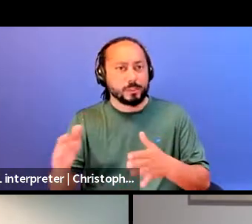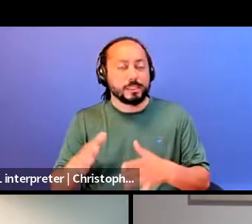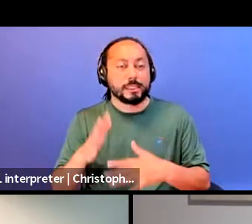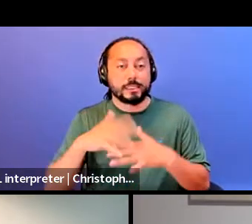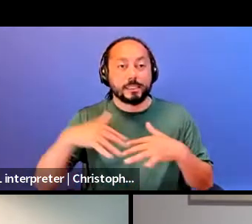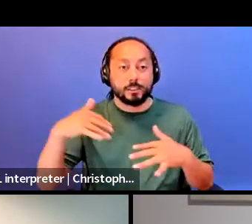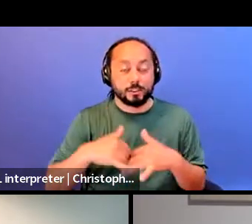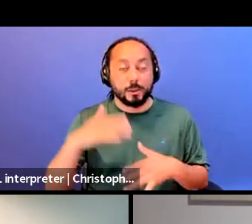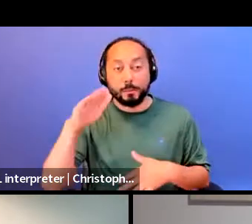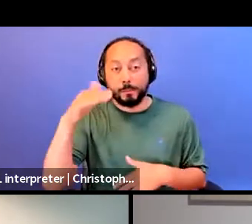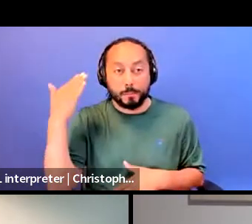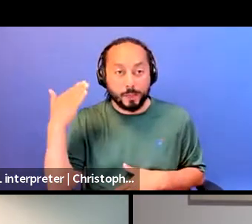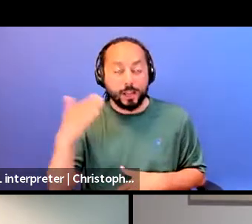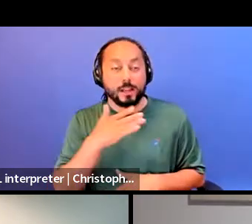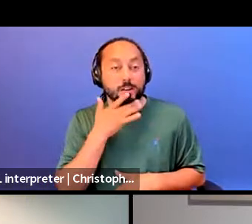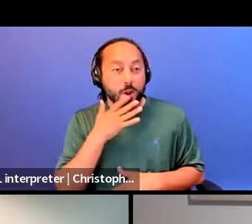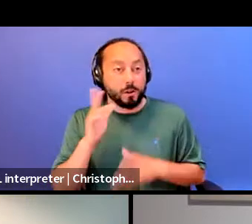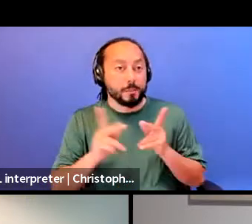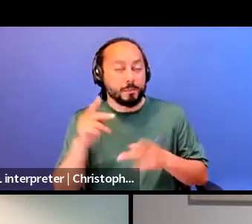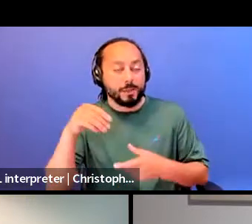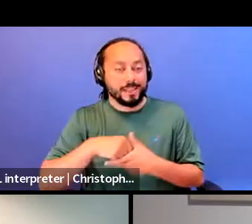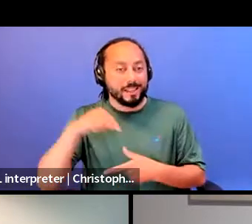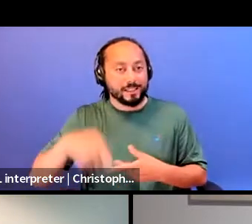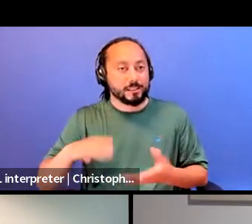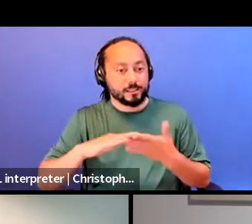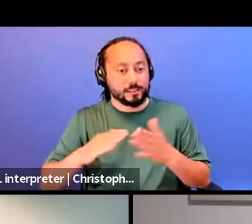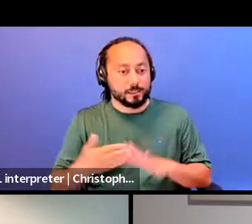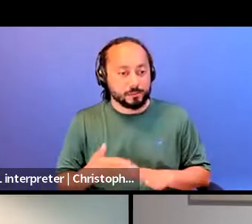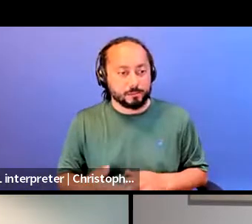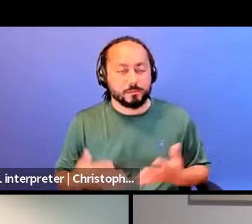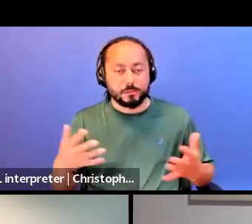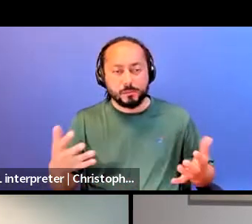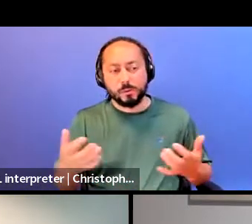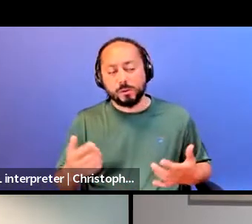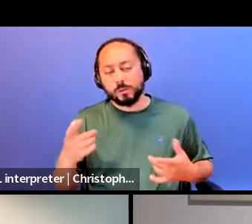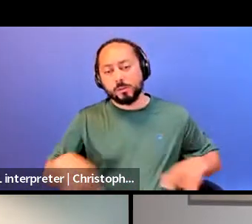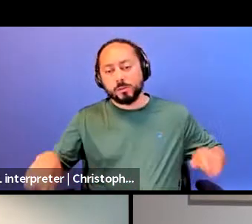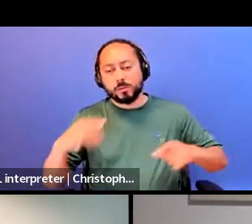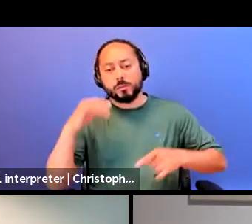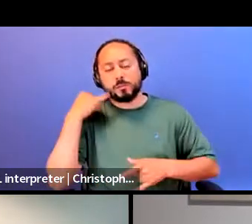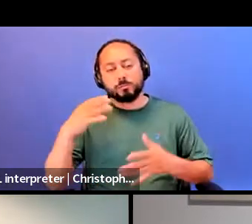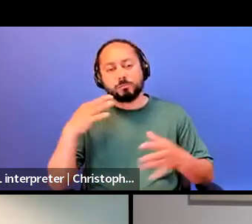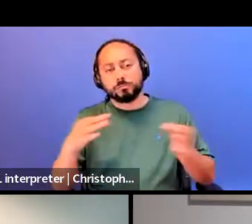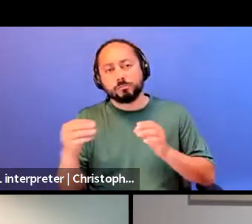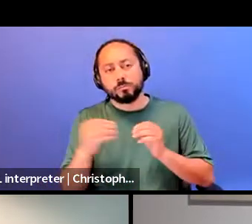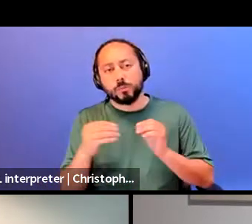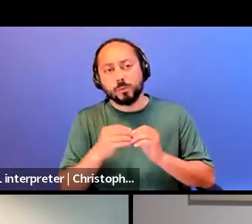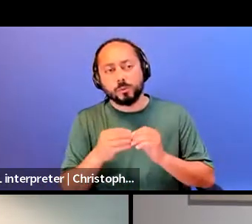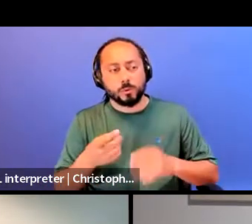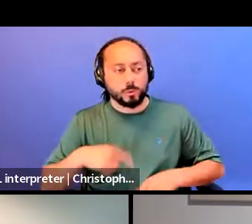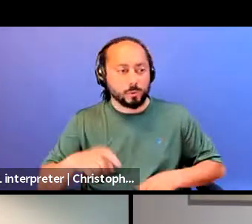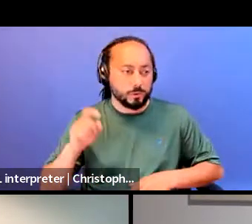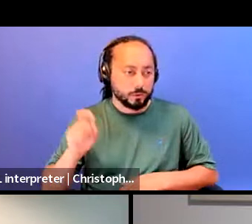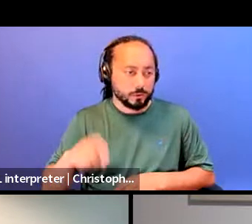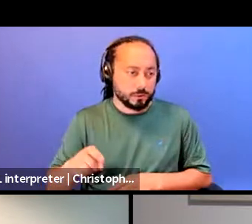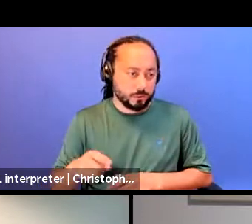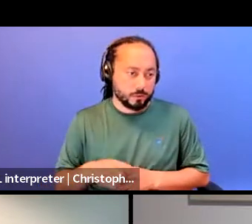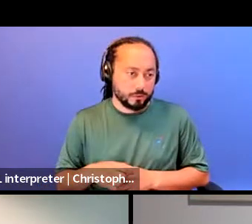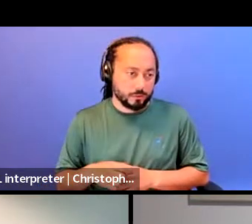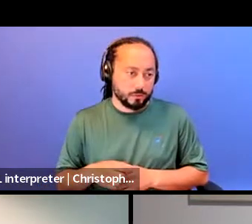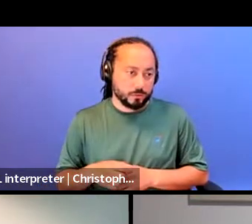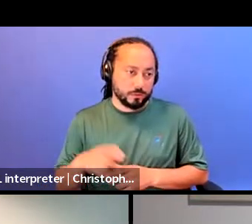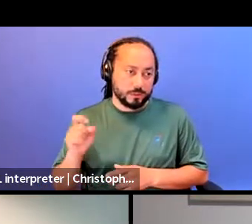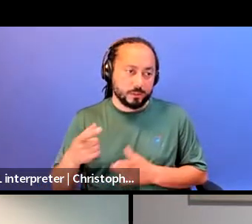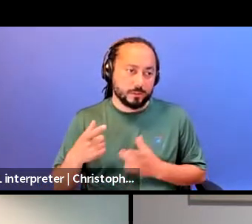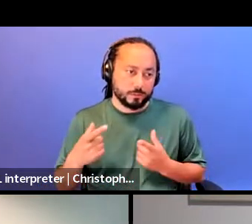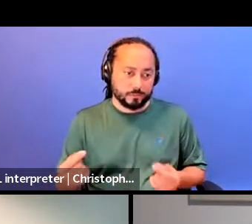people in this city. I want to hear people talk more about what it is that we need to do.